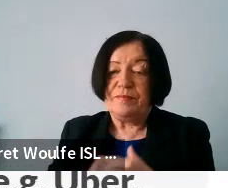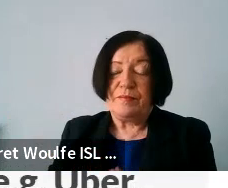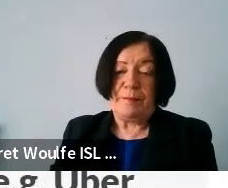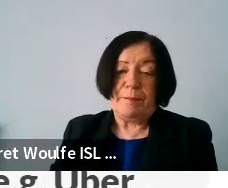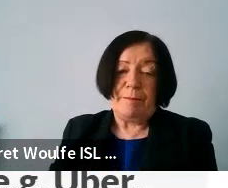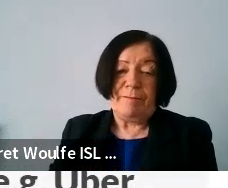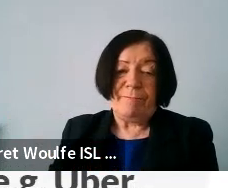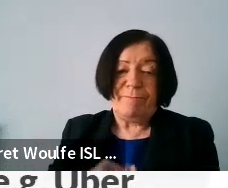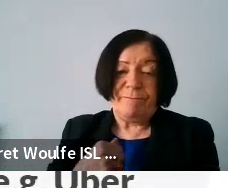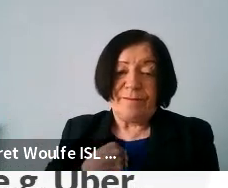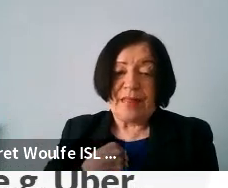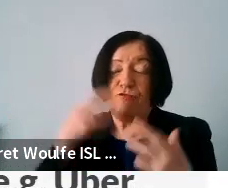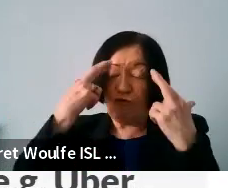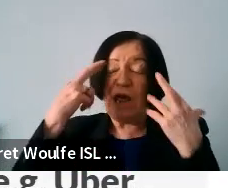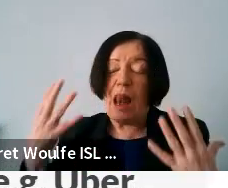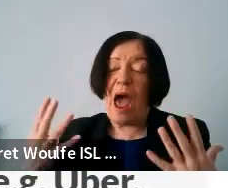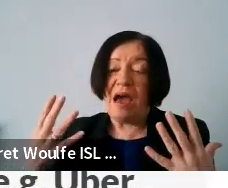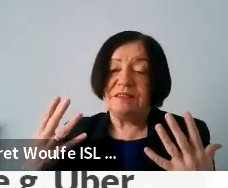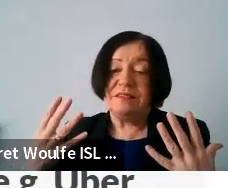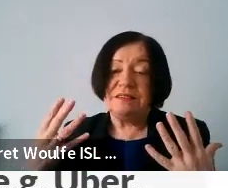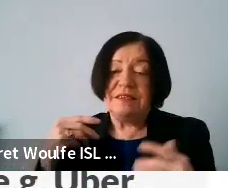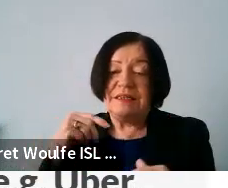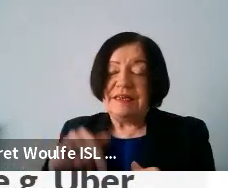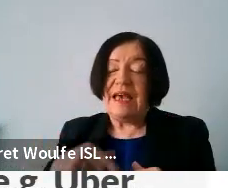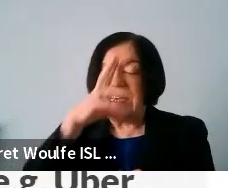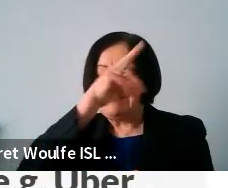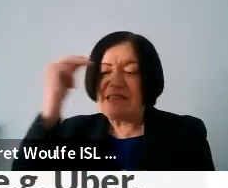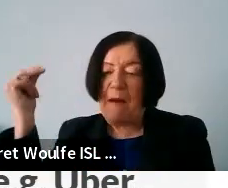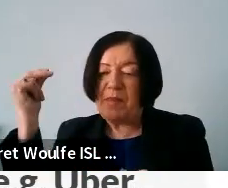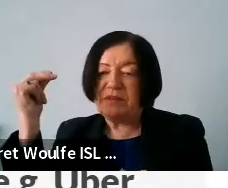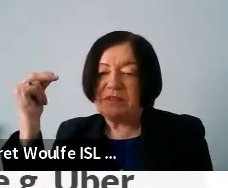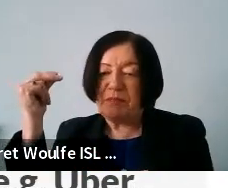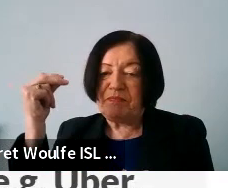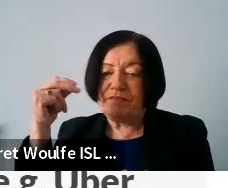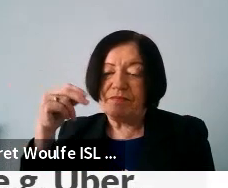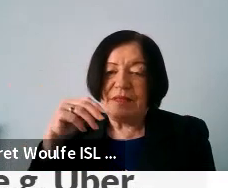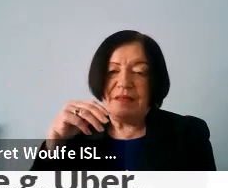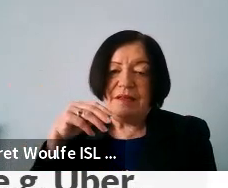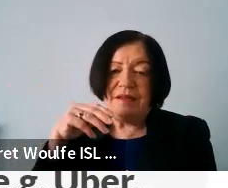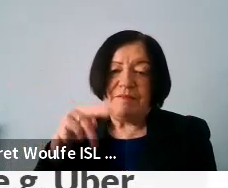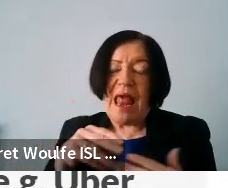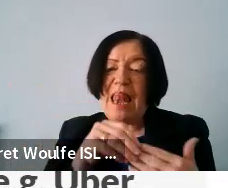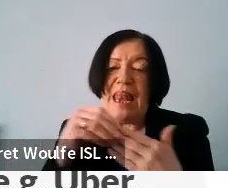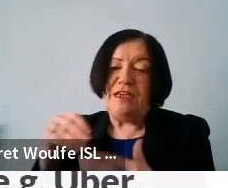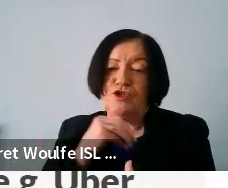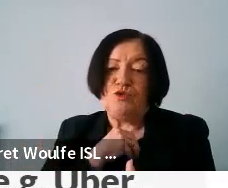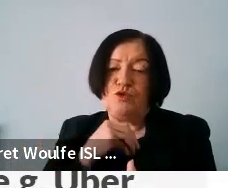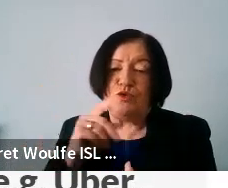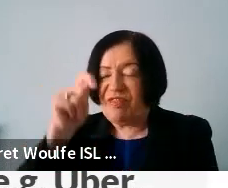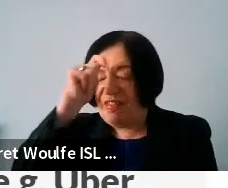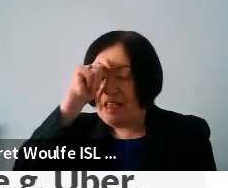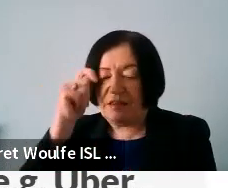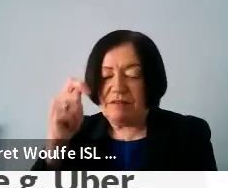I do realize that, you know, the examples might lead you to think